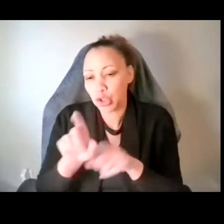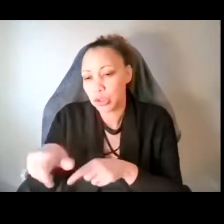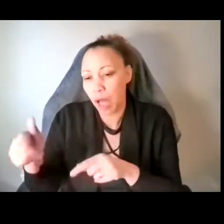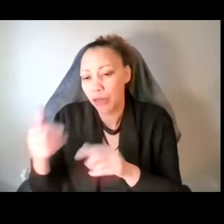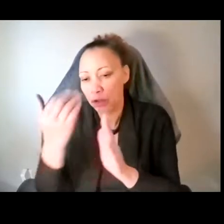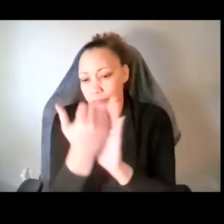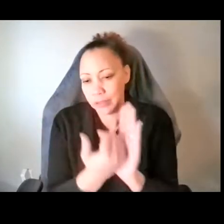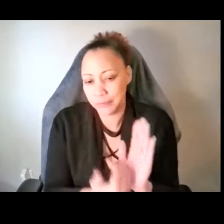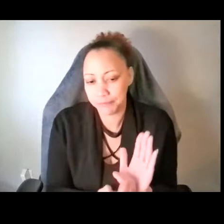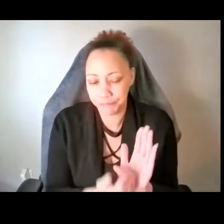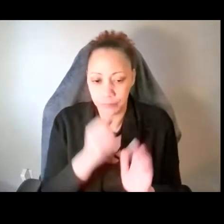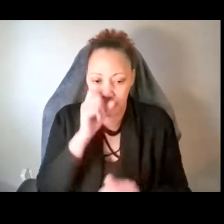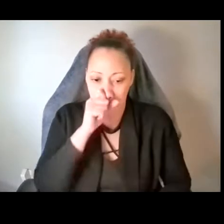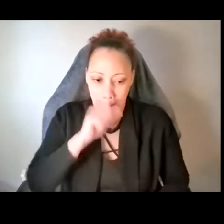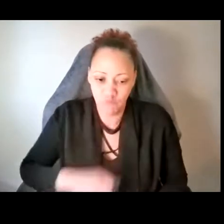Perfect. Um,